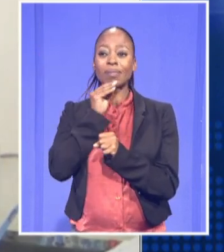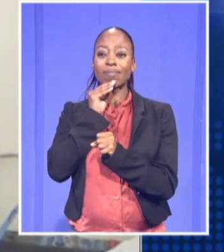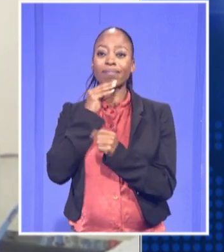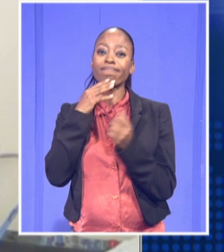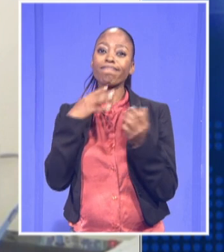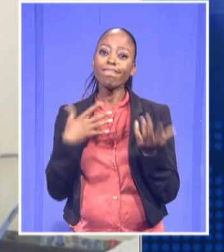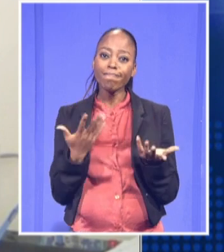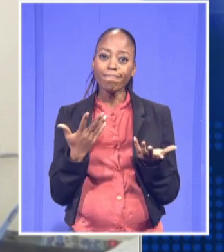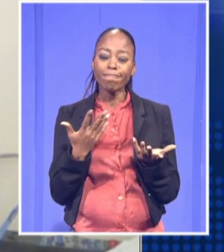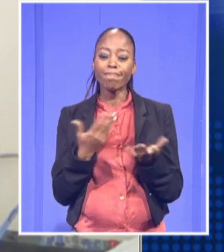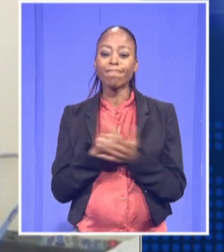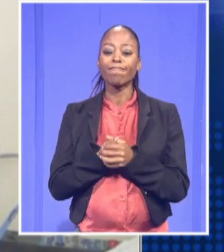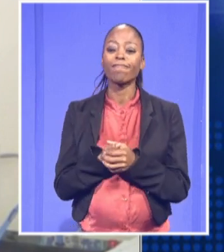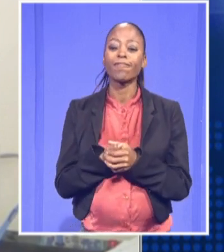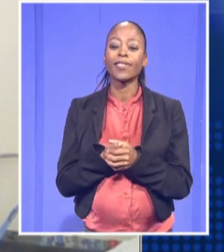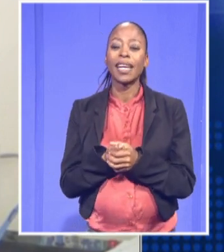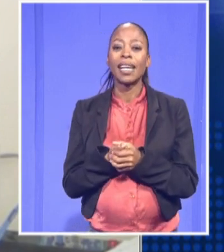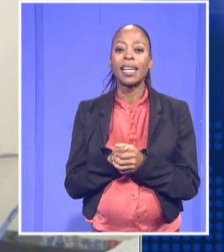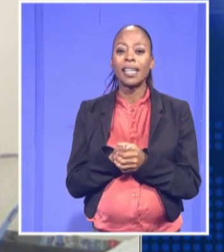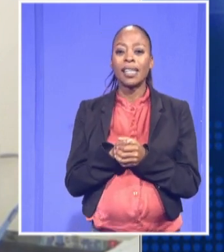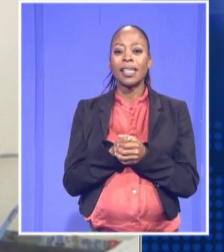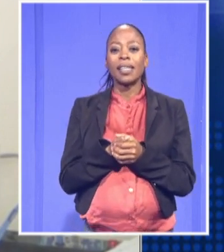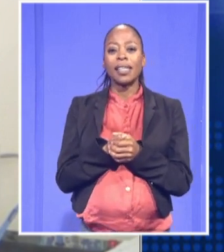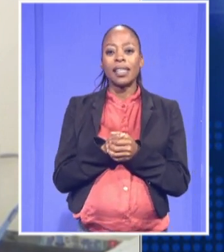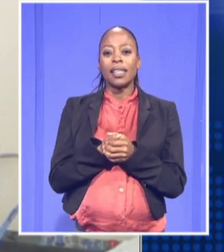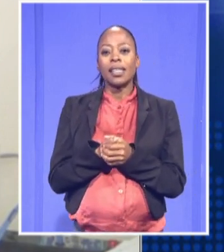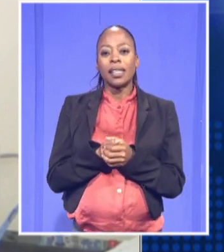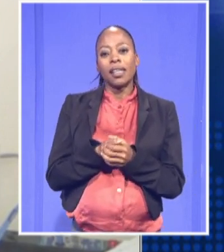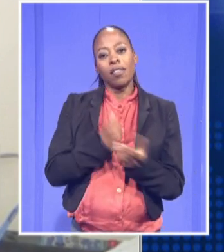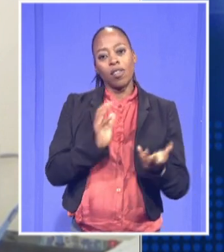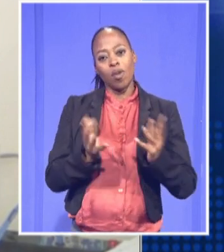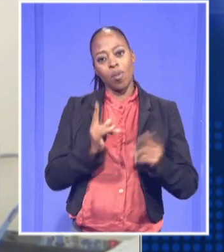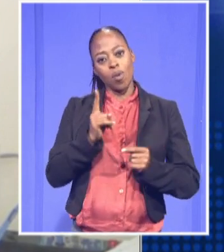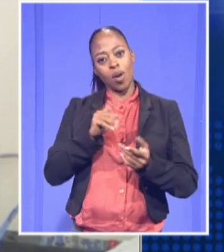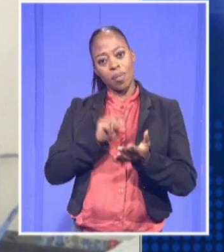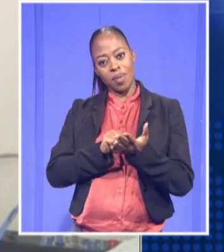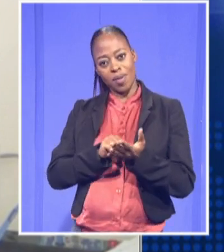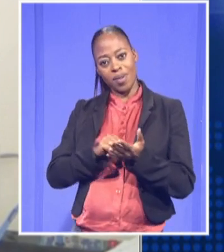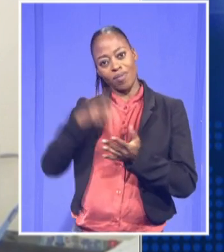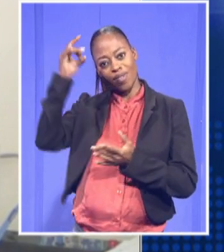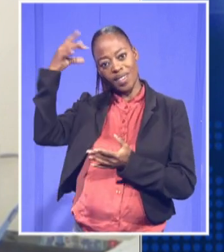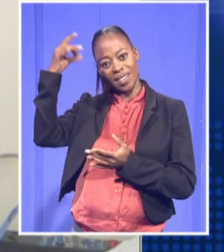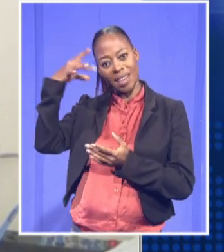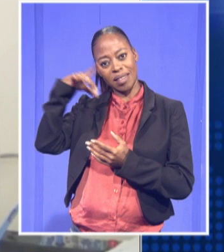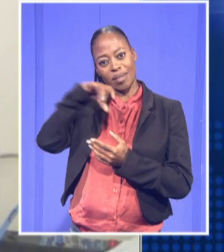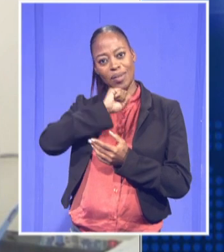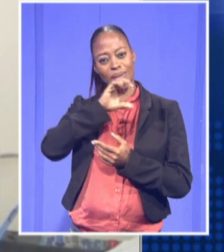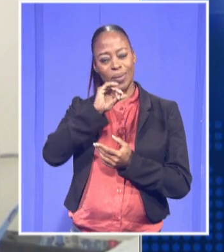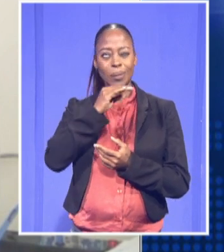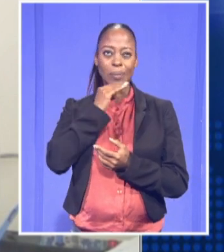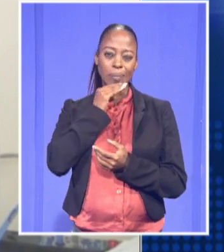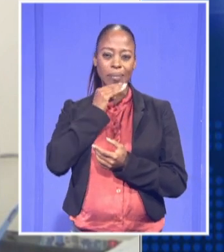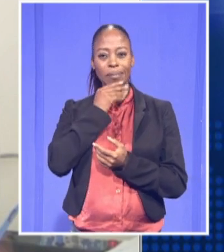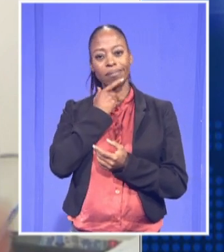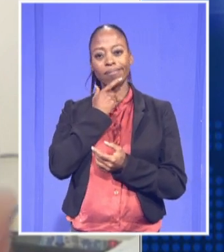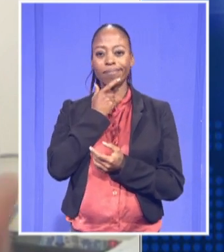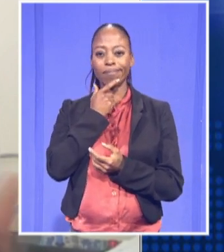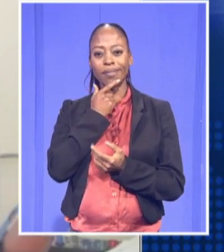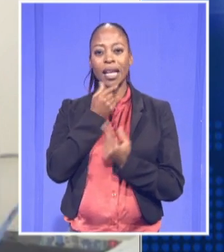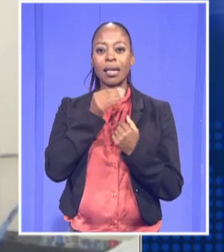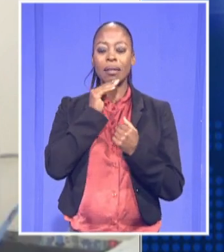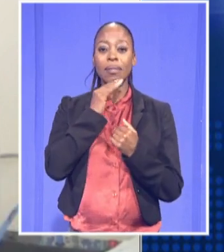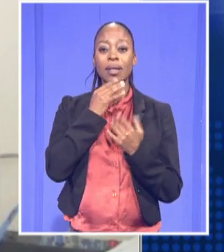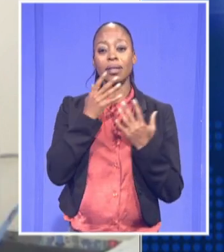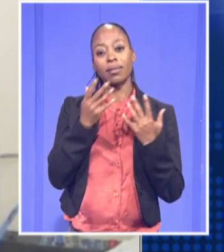you know, a lot more than a million. And it is when,